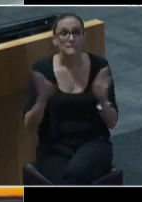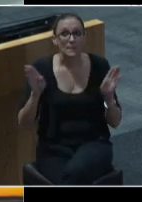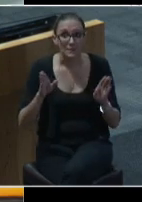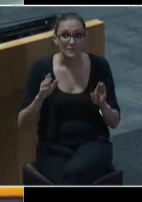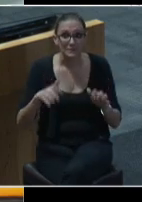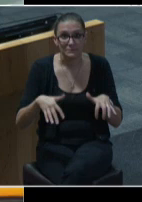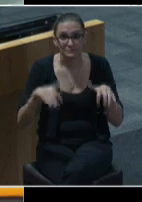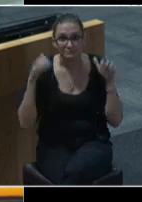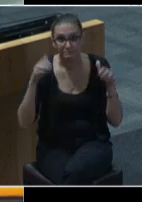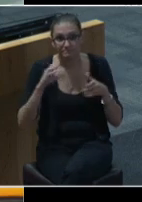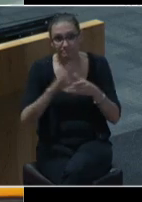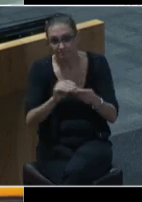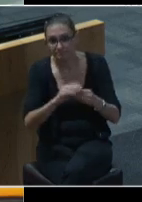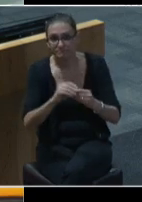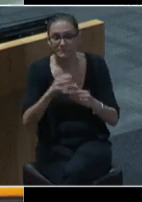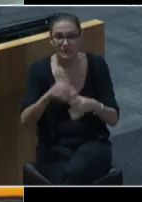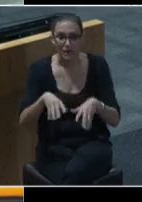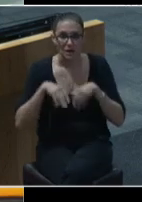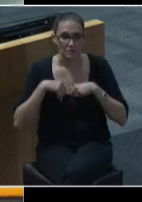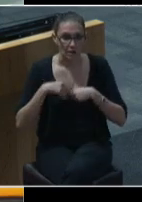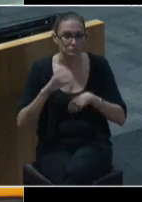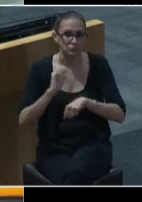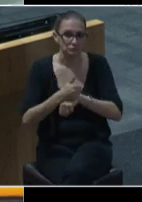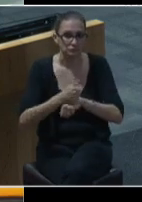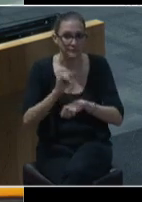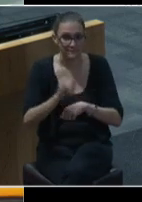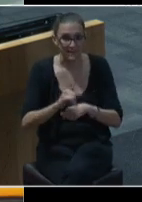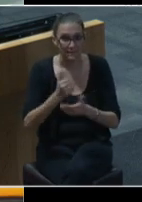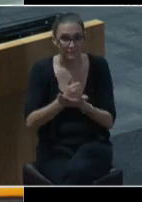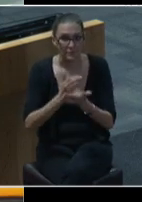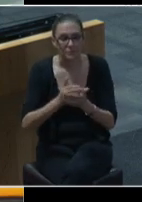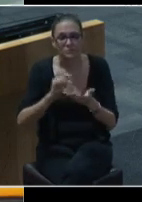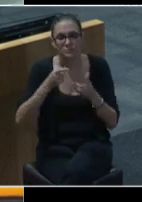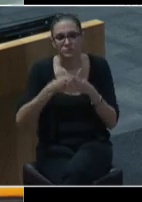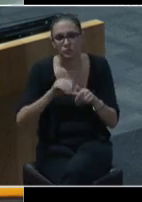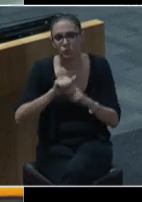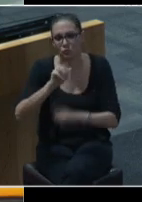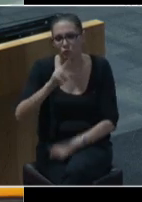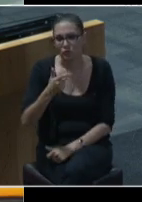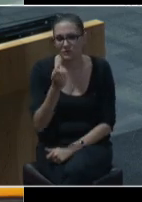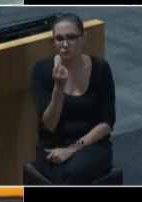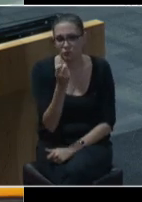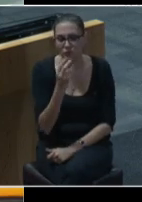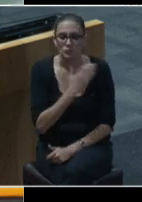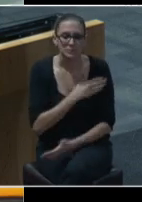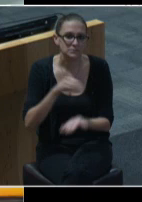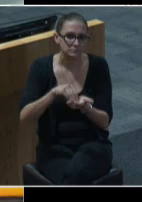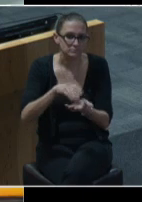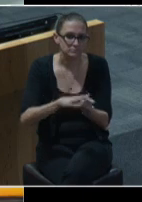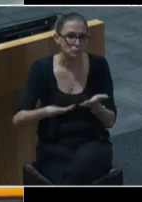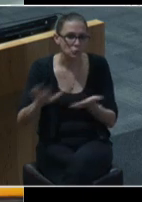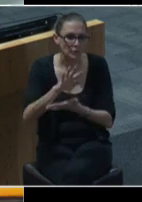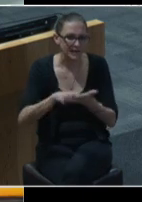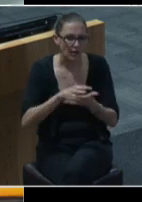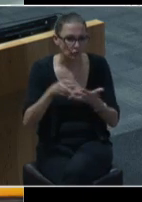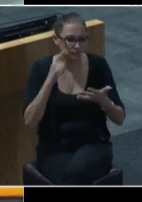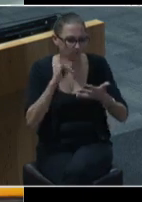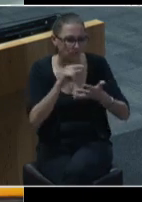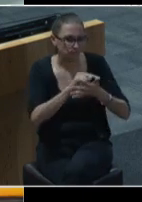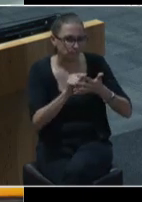and the adoption for the budget will begin on August 12th. So, mark your calendars for these dates.